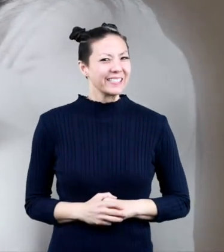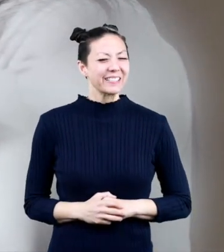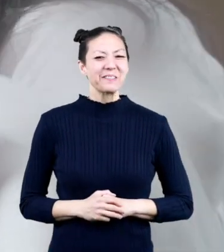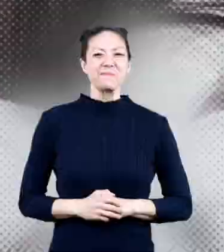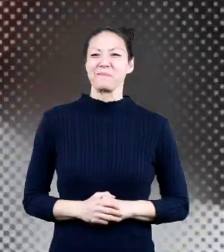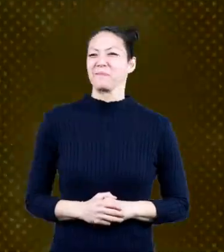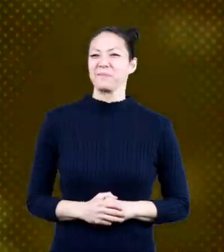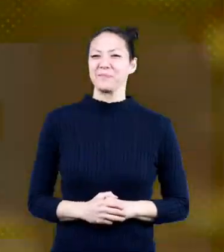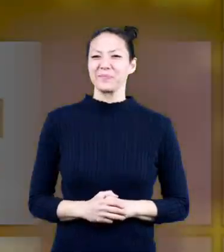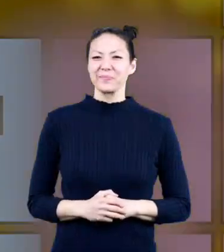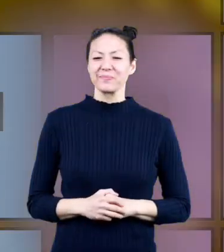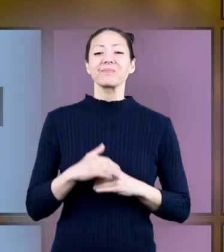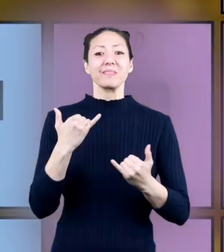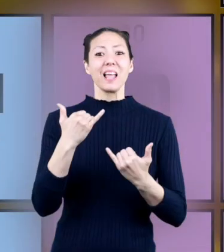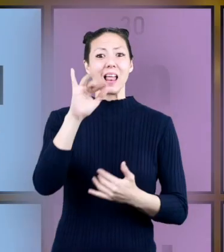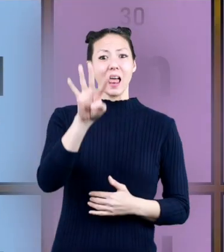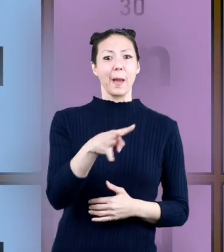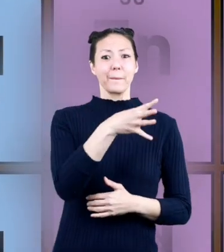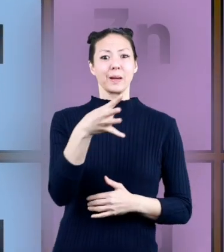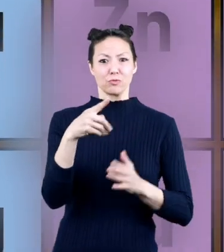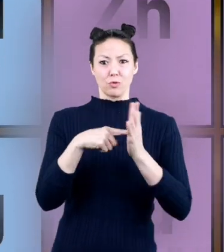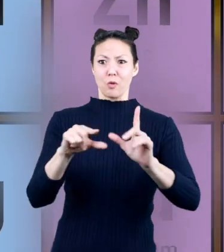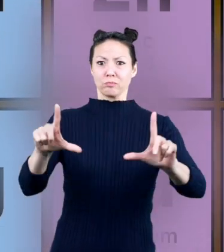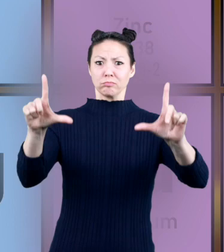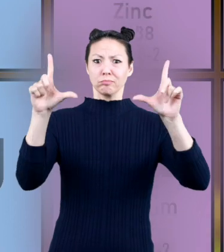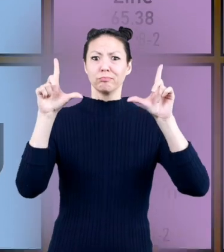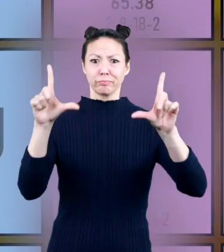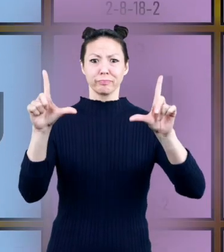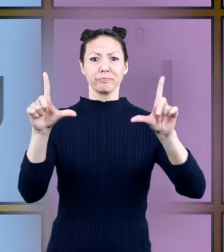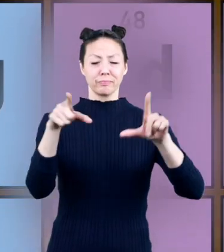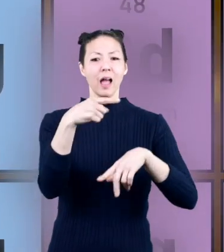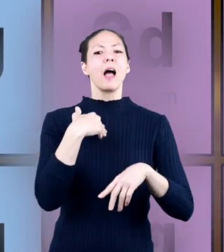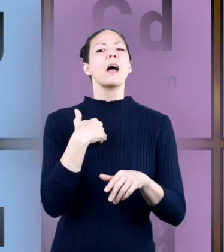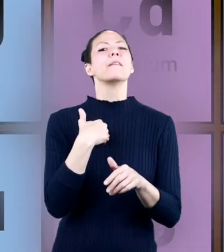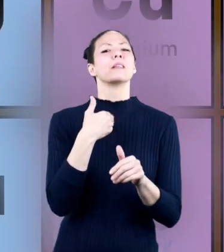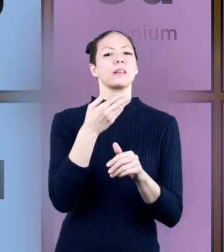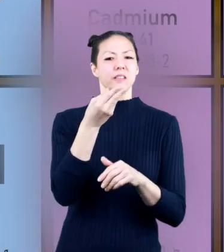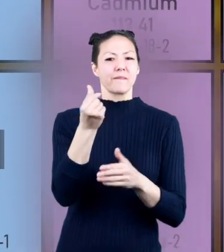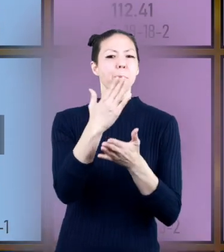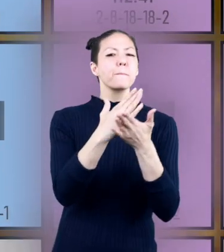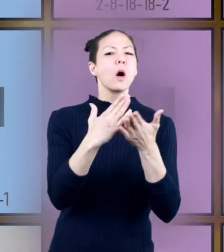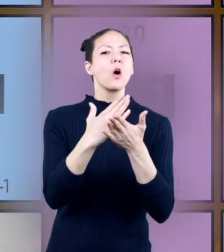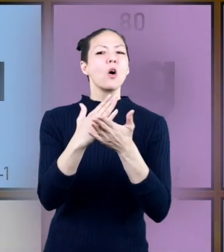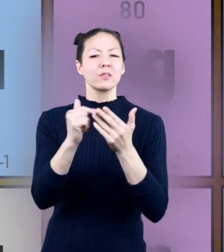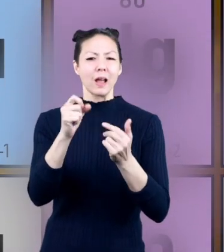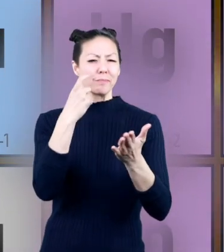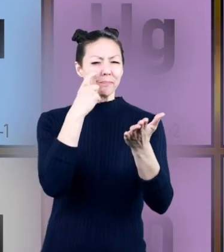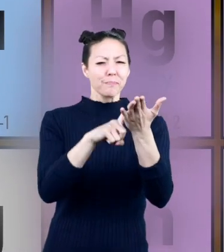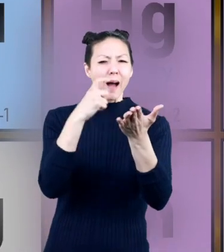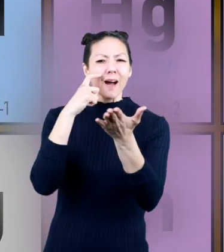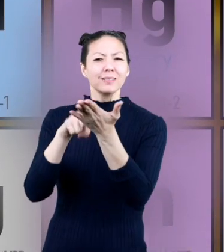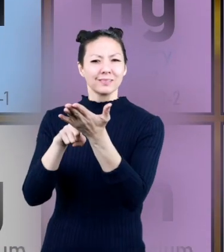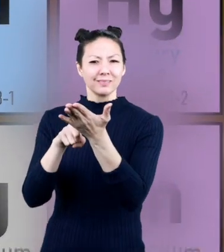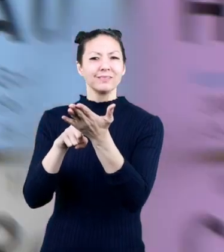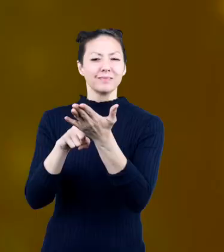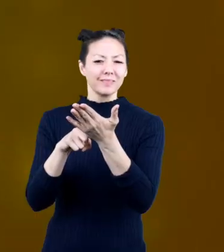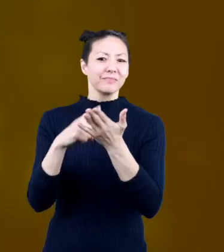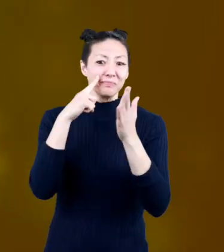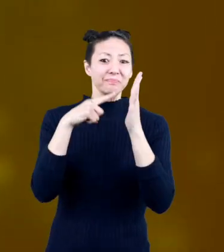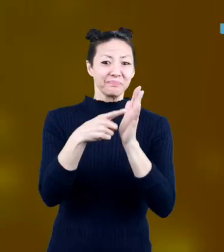ask each element on the periodic table has several parts you can easily spot